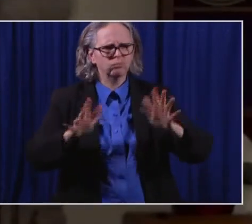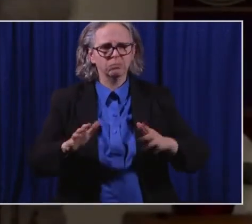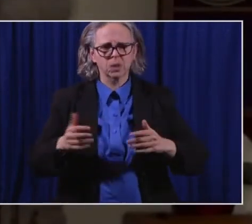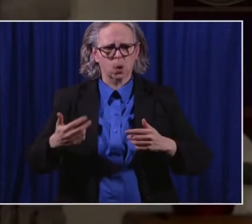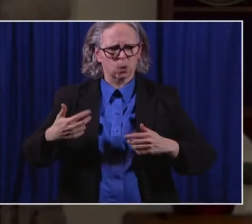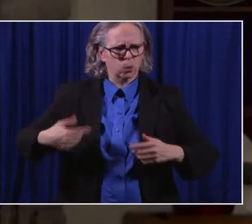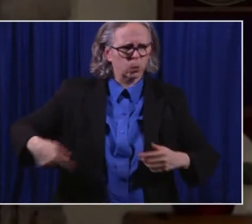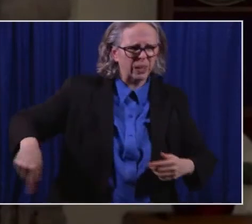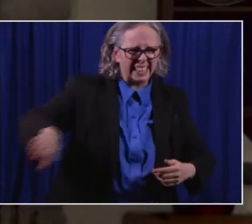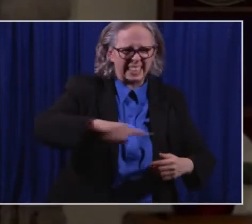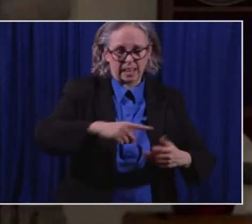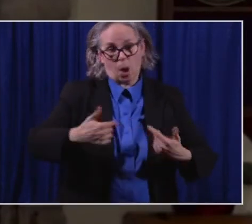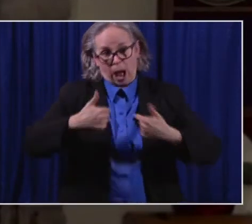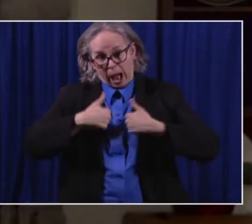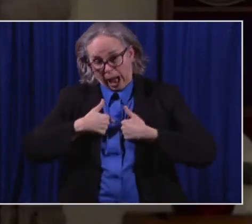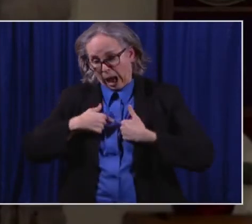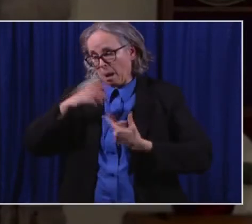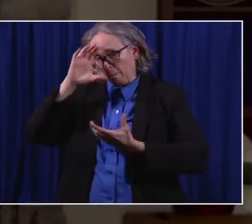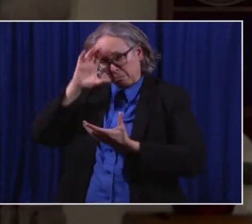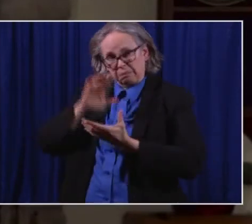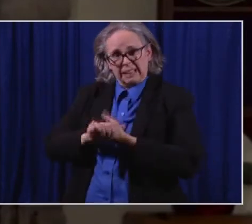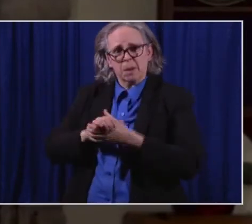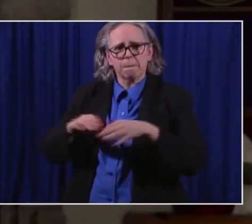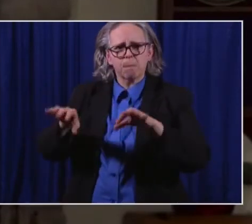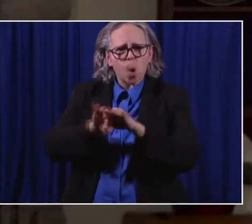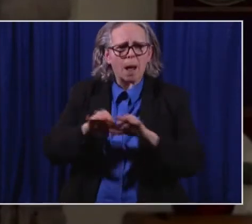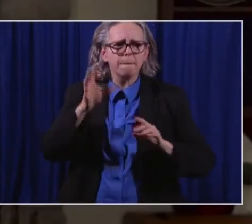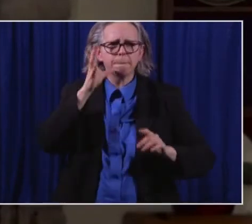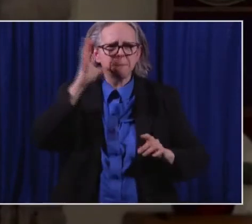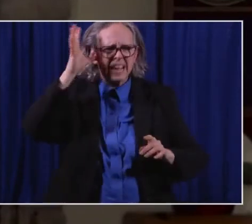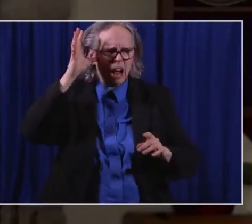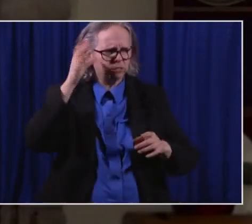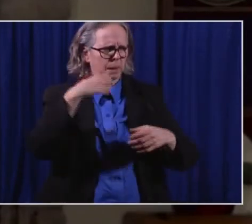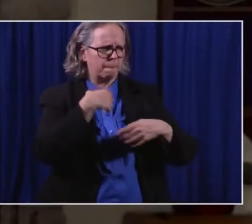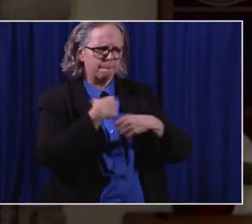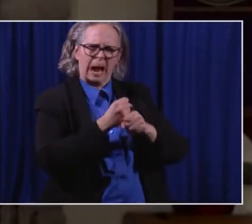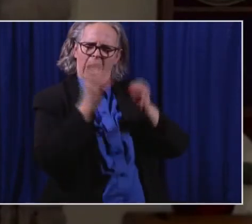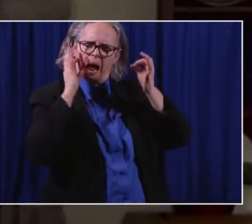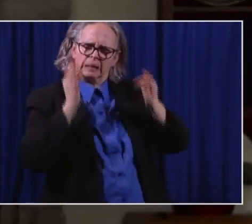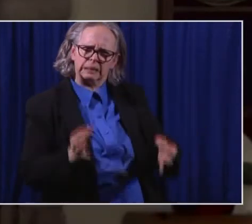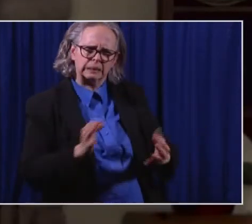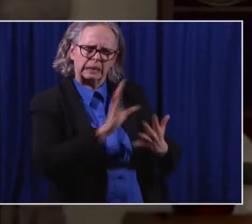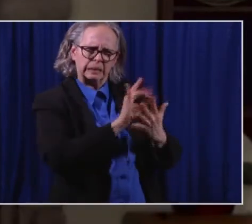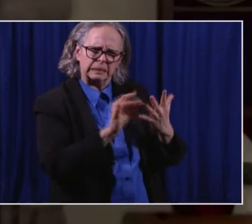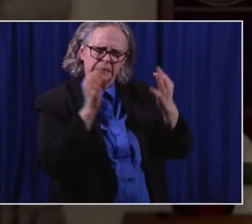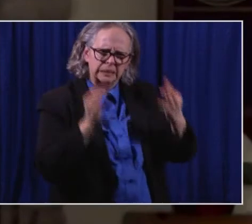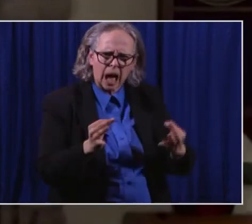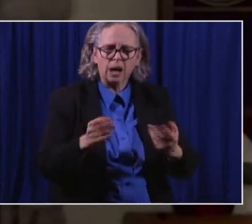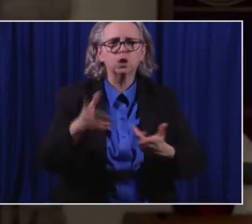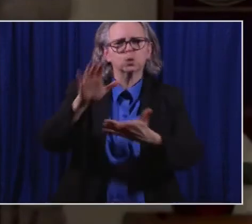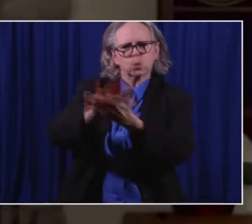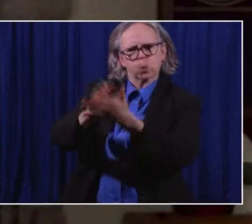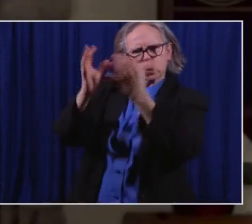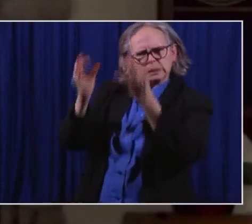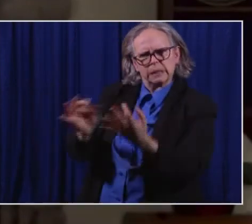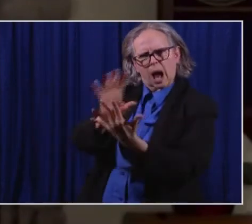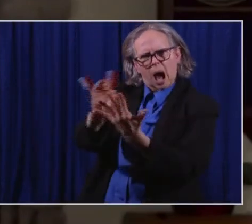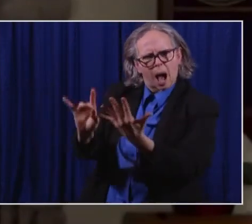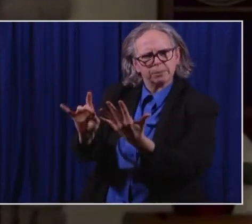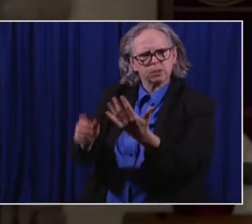it's important, the parents have this option, the schools have this option, the children have this option to be back in school.